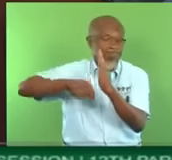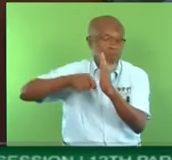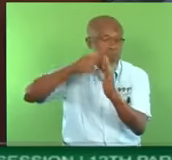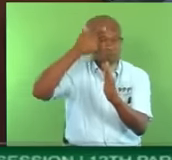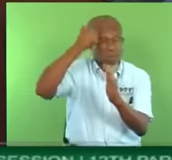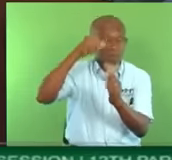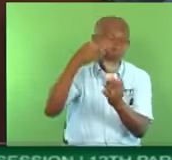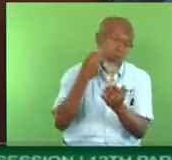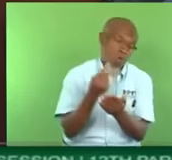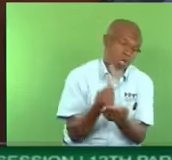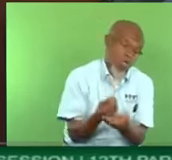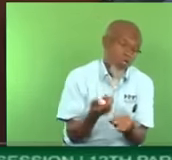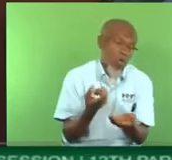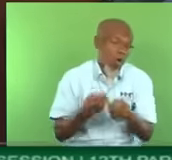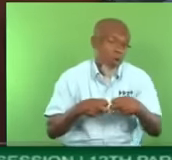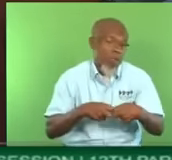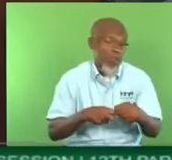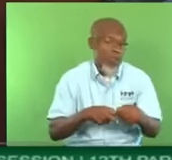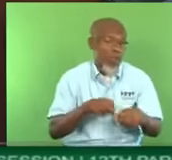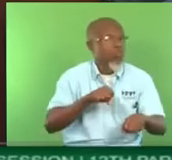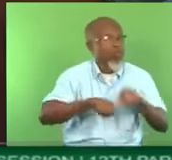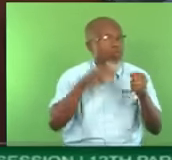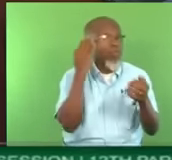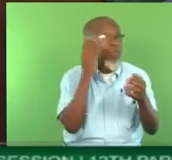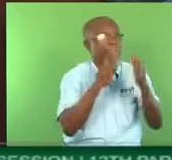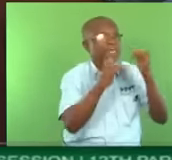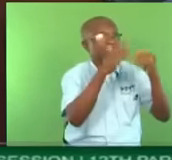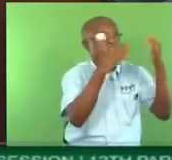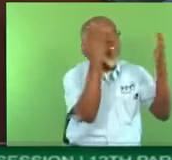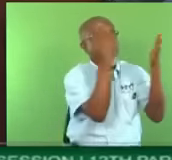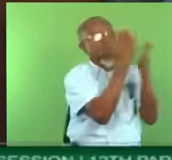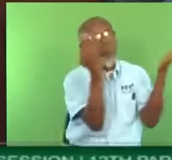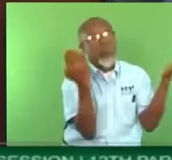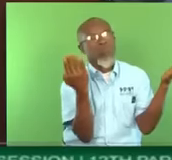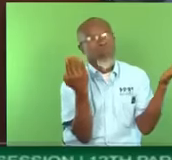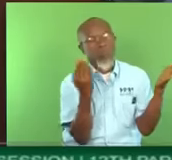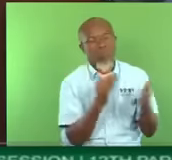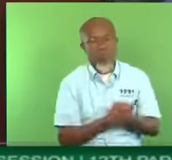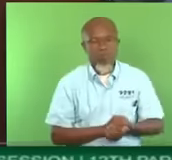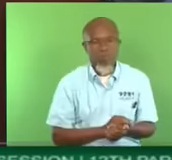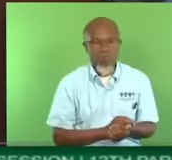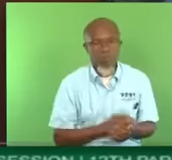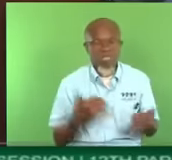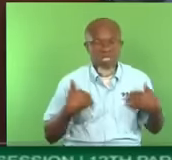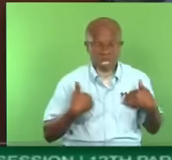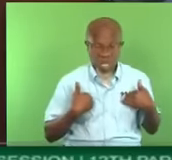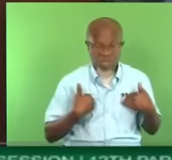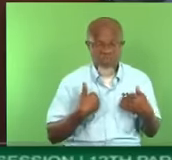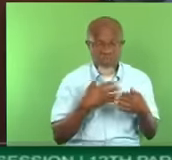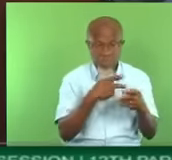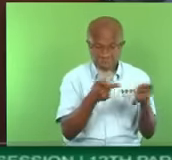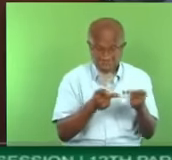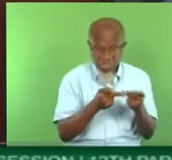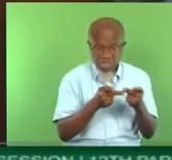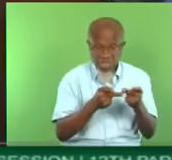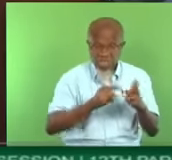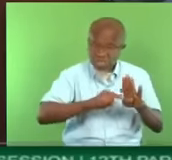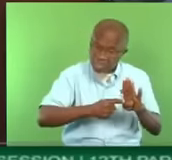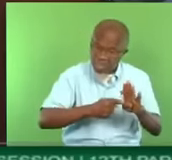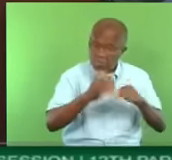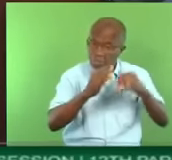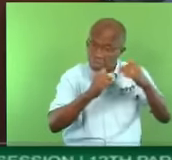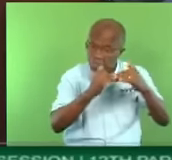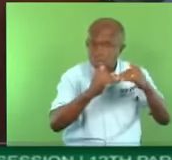issues so nothing is built, nothing is done. Eight years later, there are housing sites in this country abandoned. Abandoned.